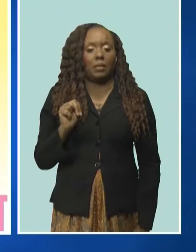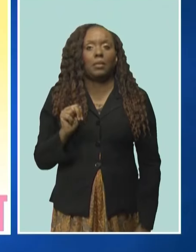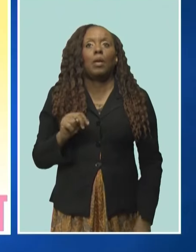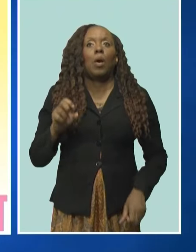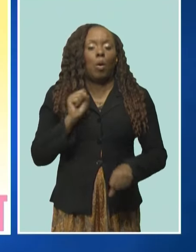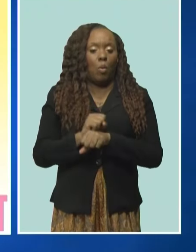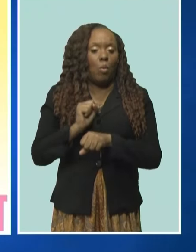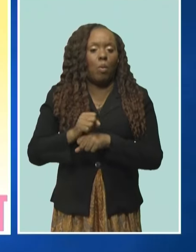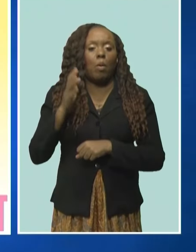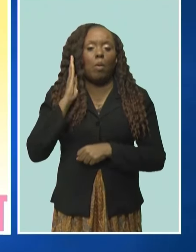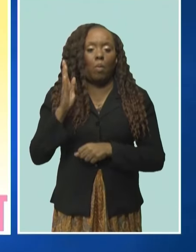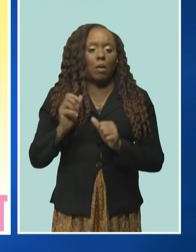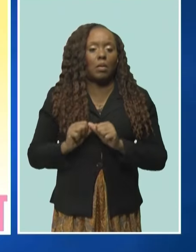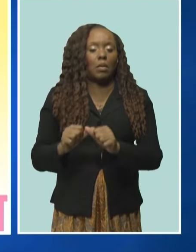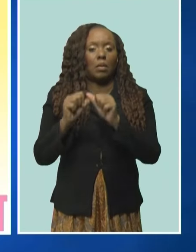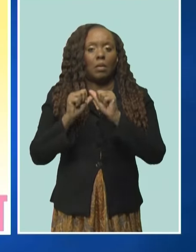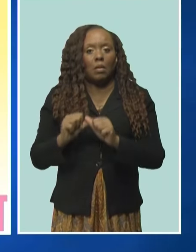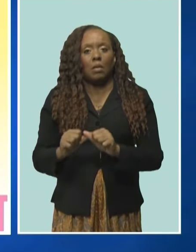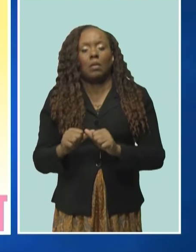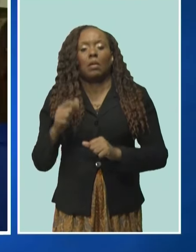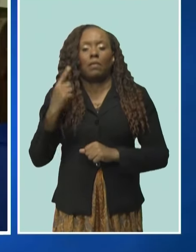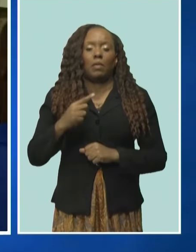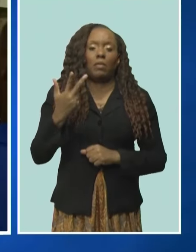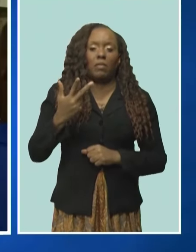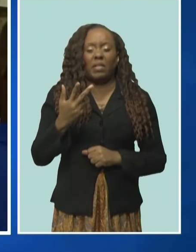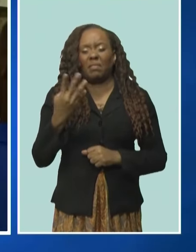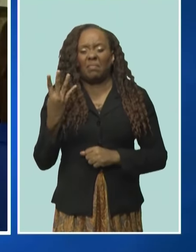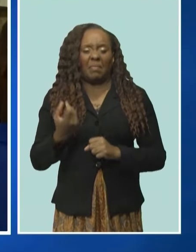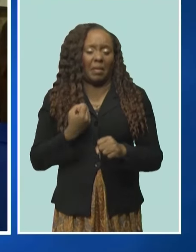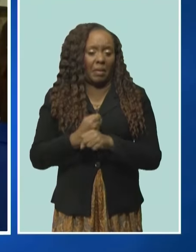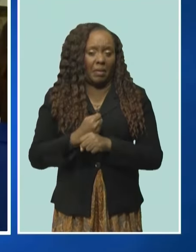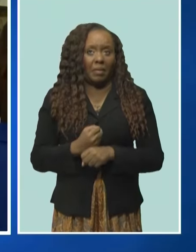Work is expected to be undertaken in three to four years.